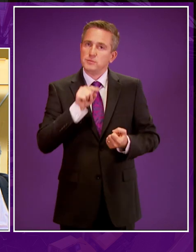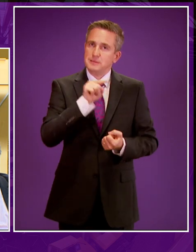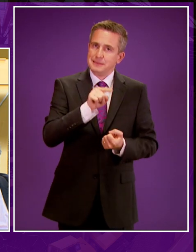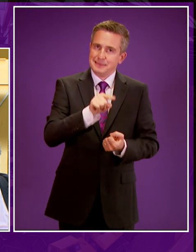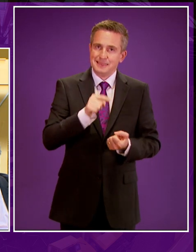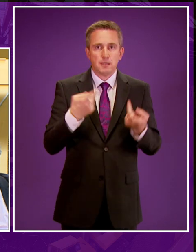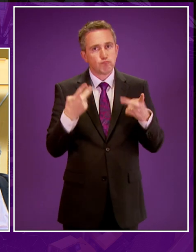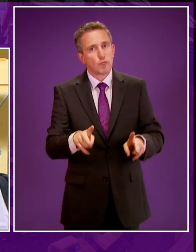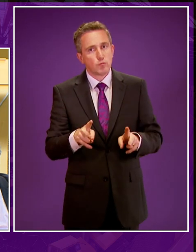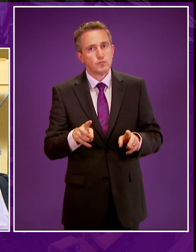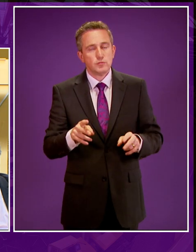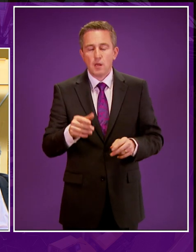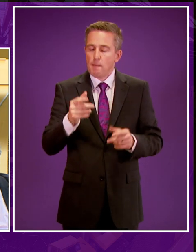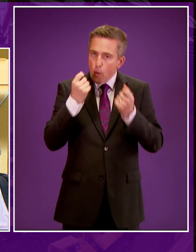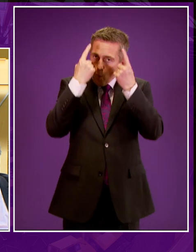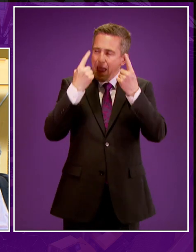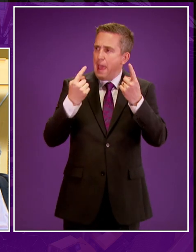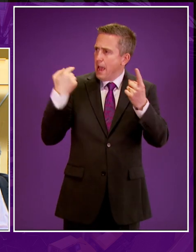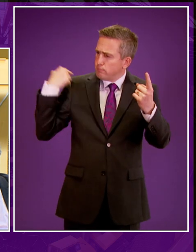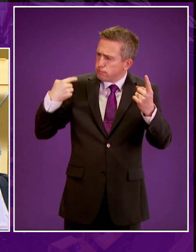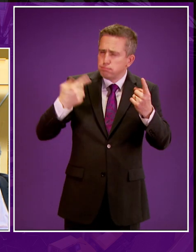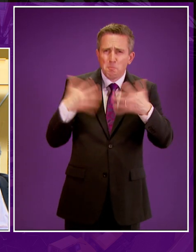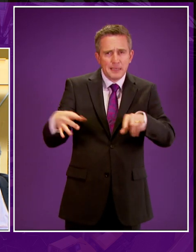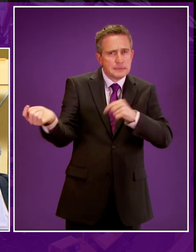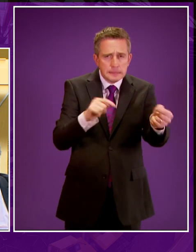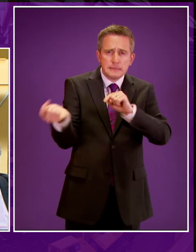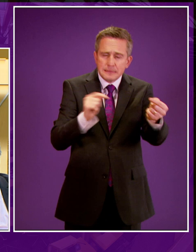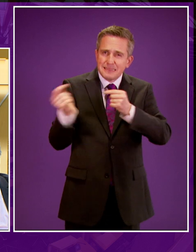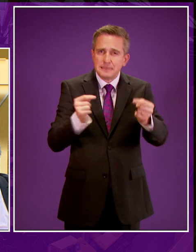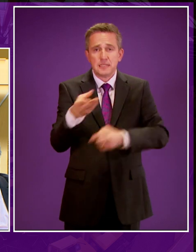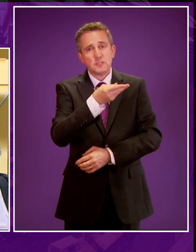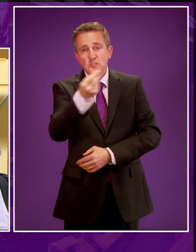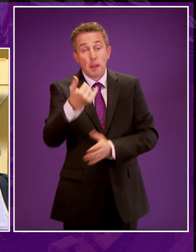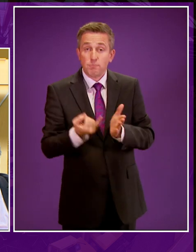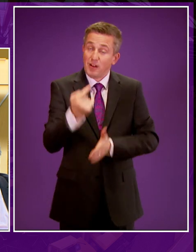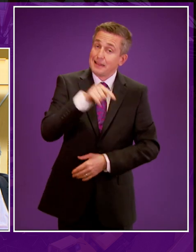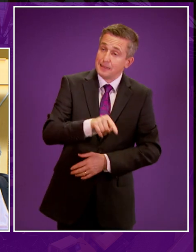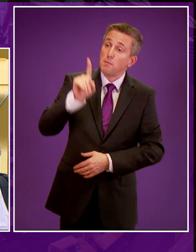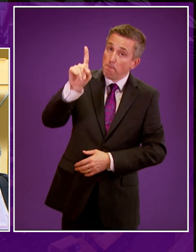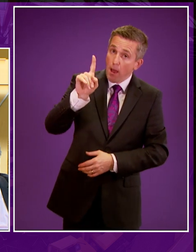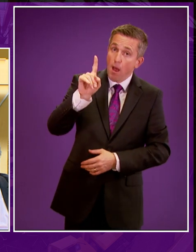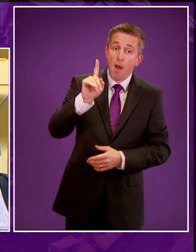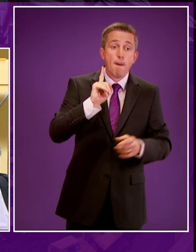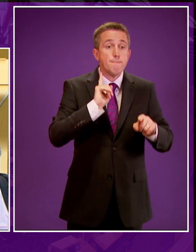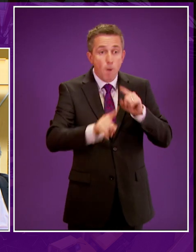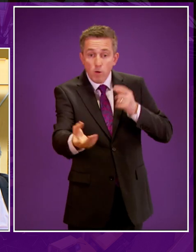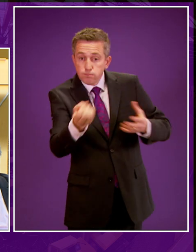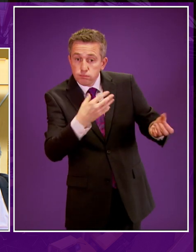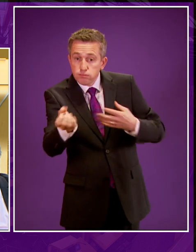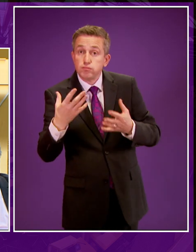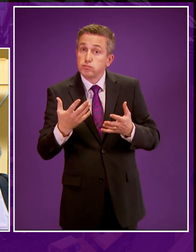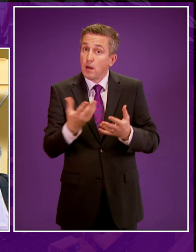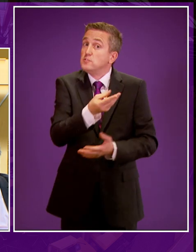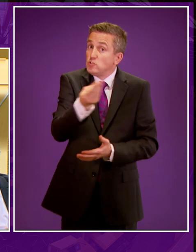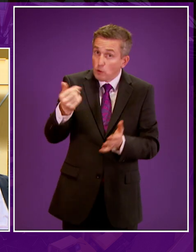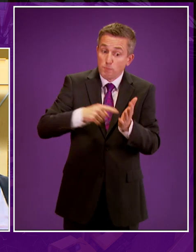Of course, an issue that has stimulated such intense debate, there are some who do not support the position we have reached, but listening to the views put across by some, including those on the